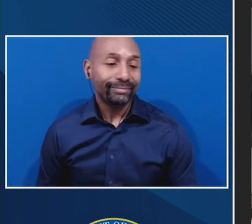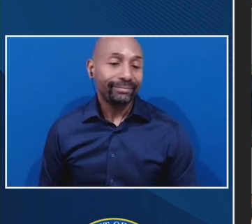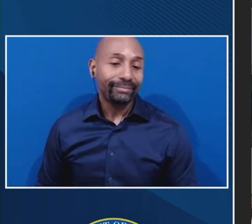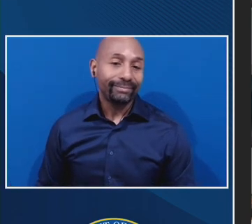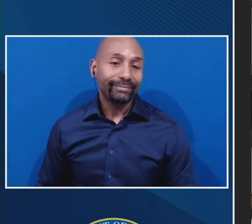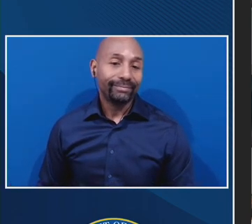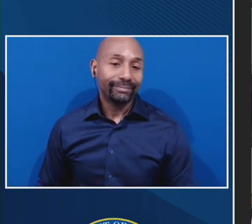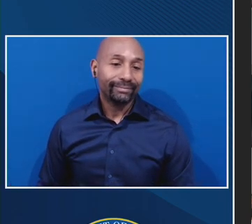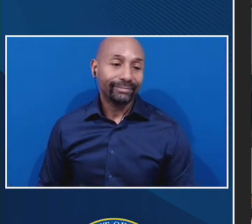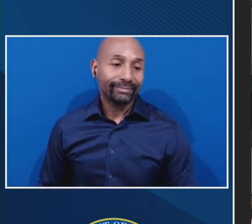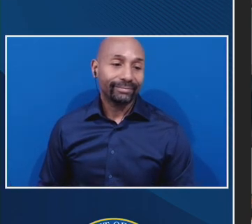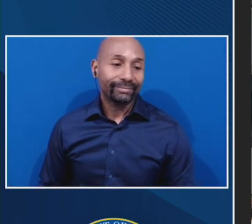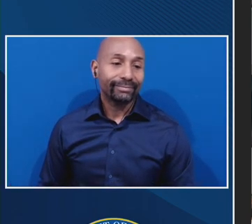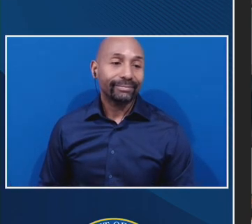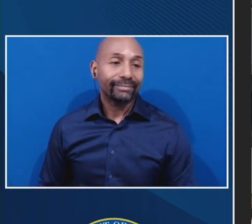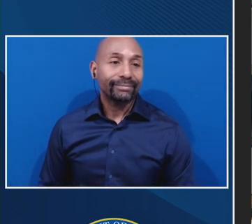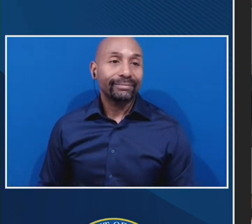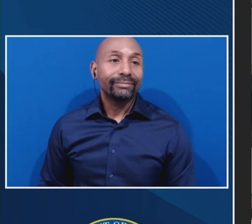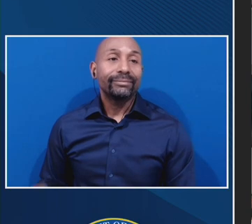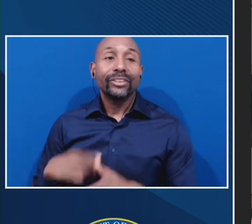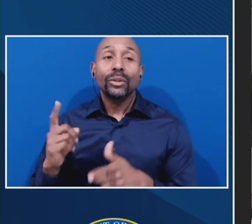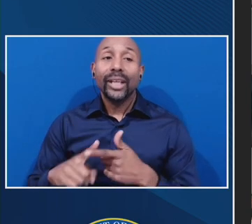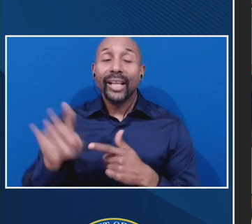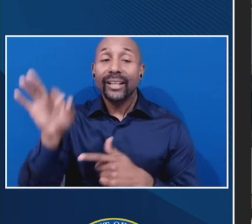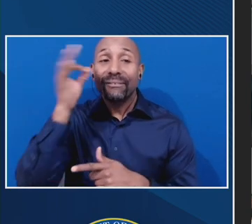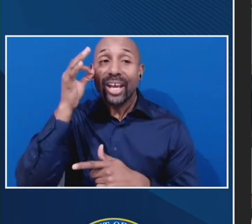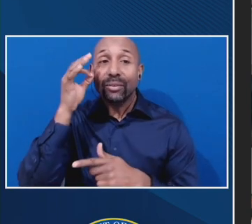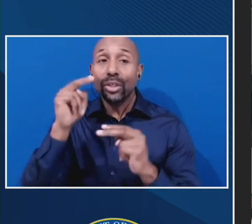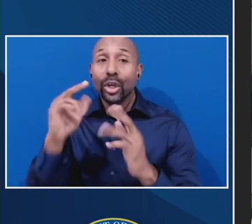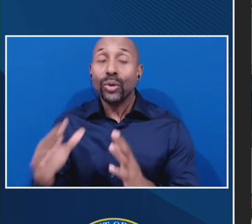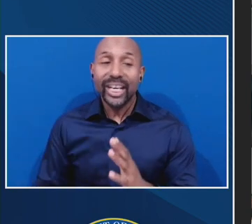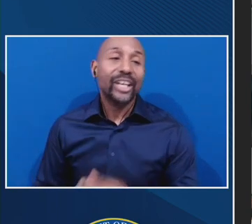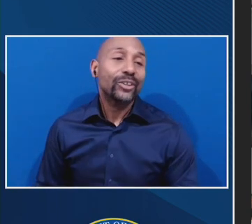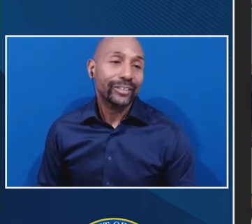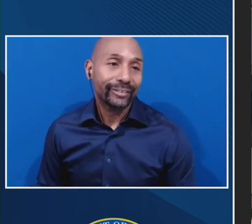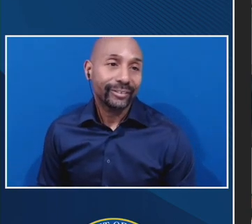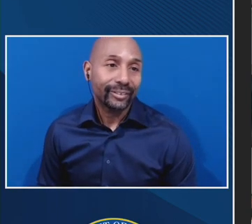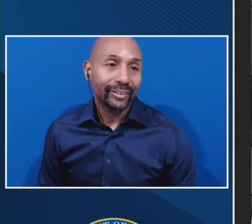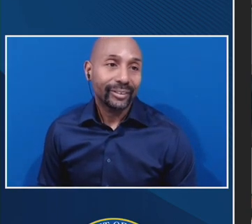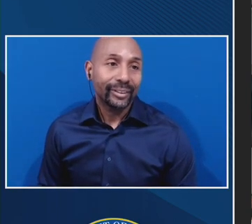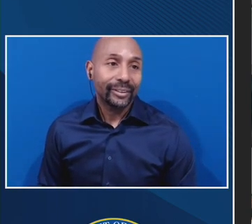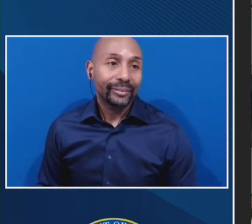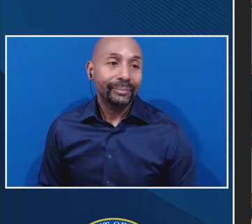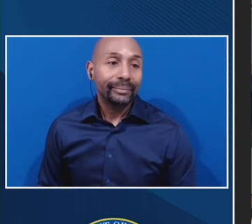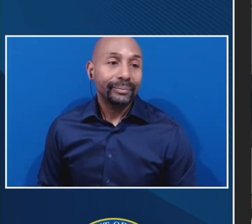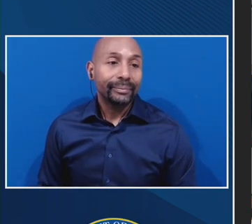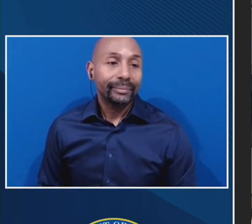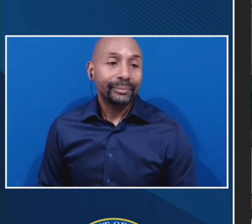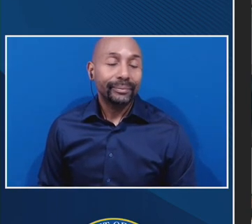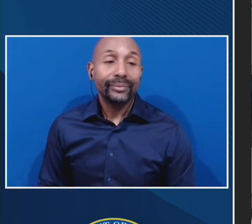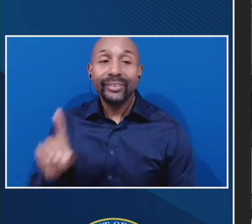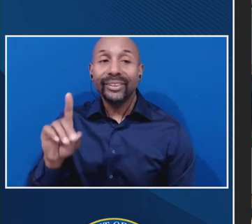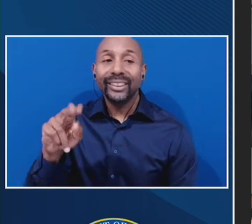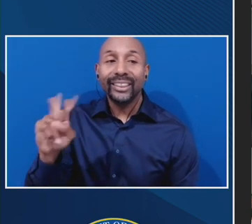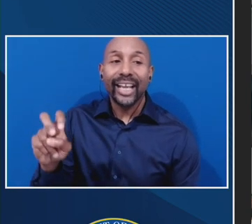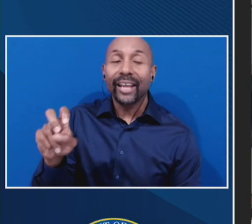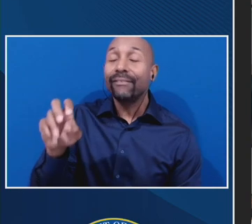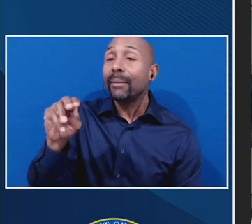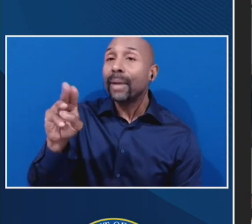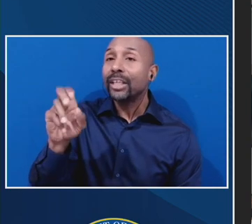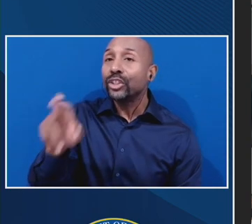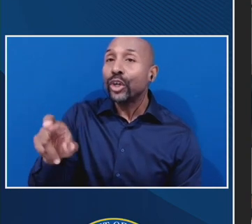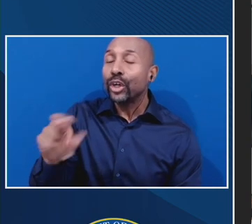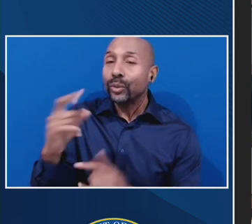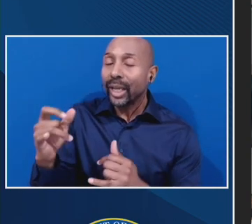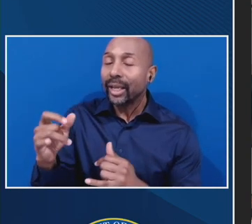Next, we'll go to our federal negotiator. So, our federal negotiator today is Dave Musser. Dave will